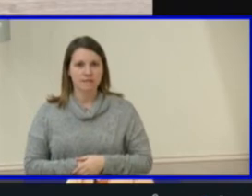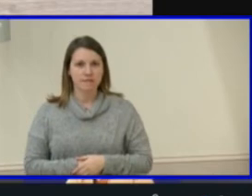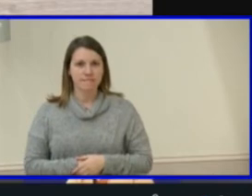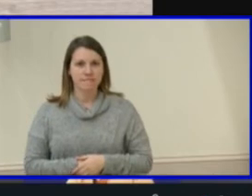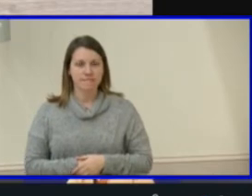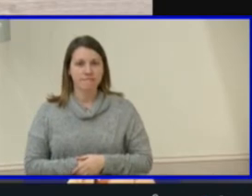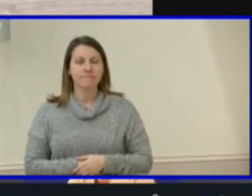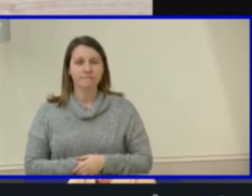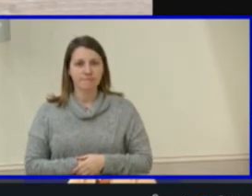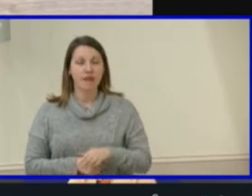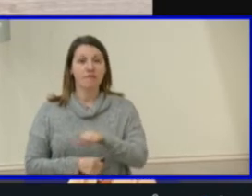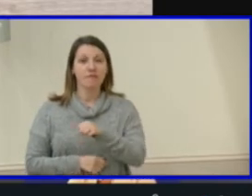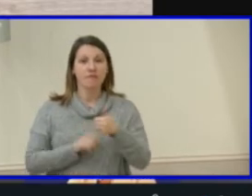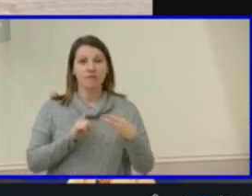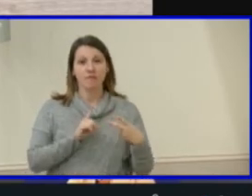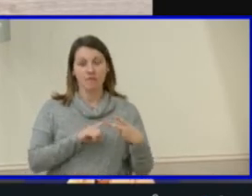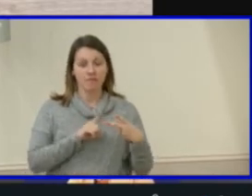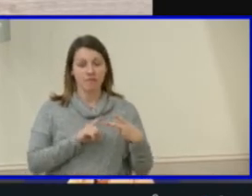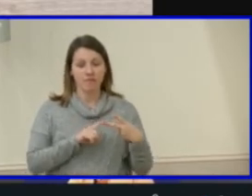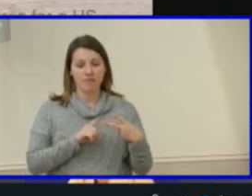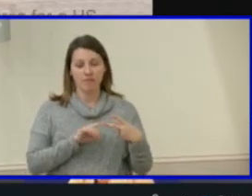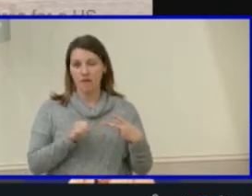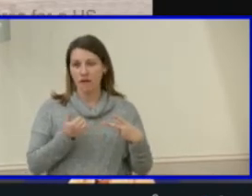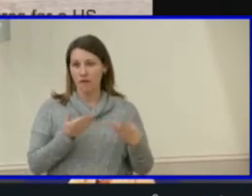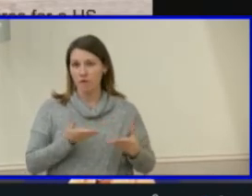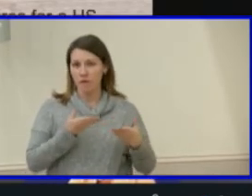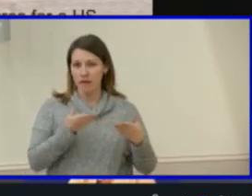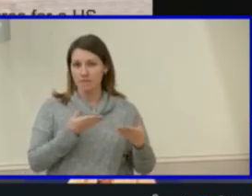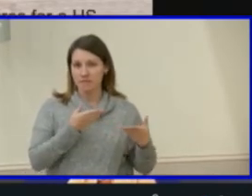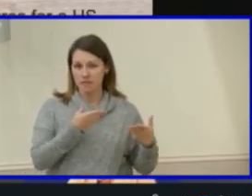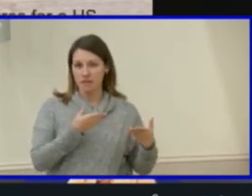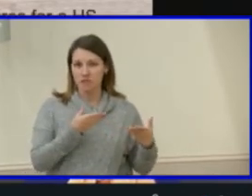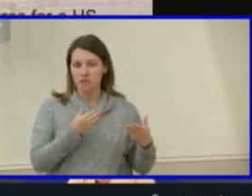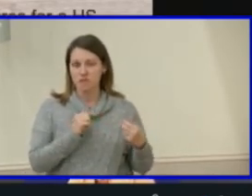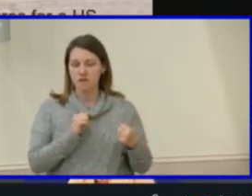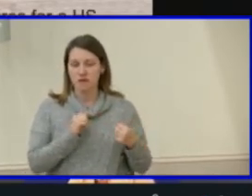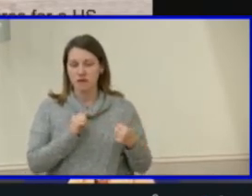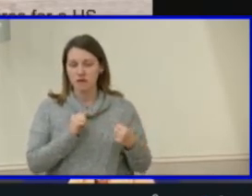And the other recommendations that were given were